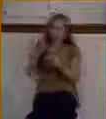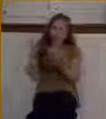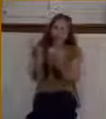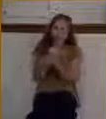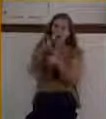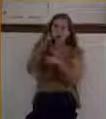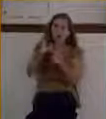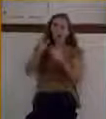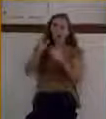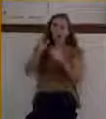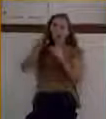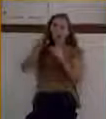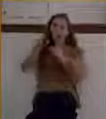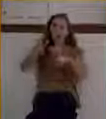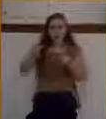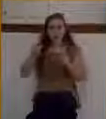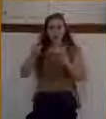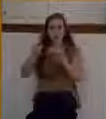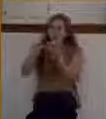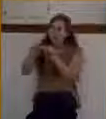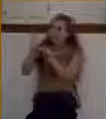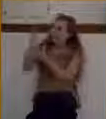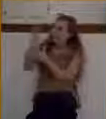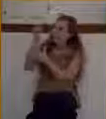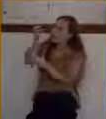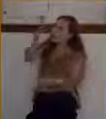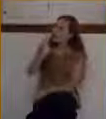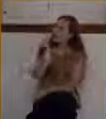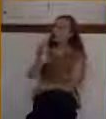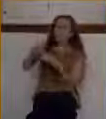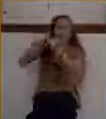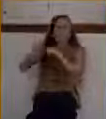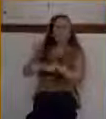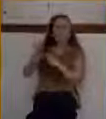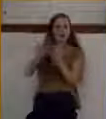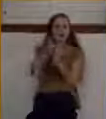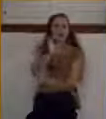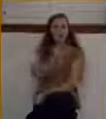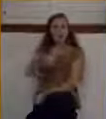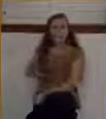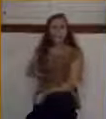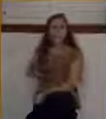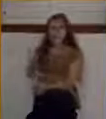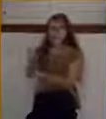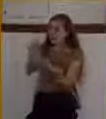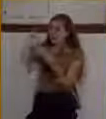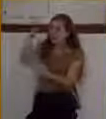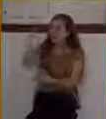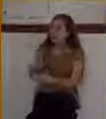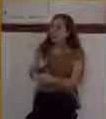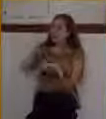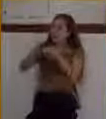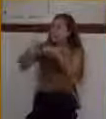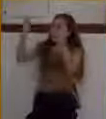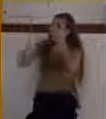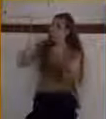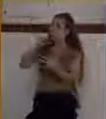persistently cries out to God. It's rooted in the person of Jesus Christ. It comes to God based on mercy, not merit.